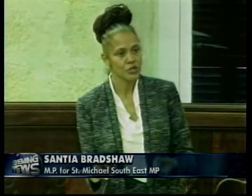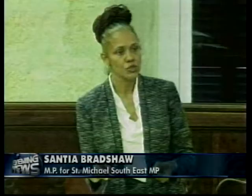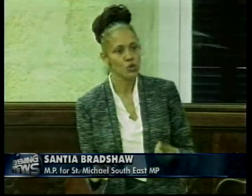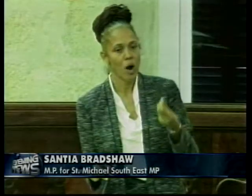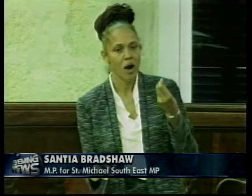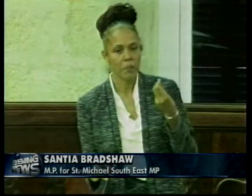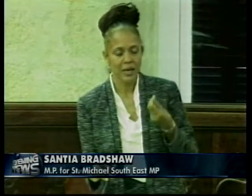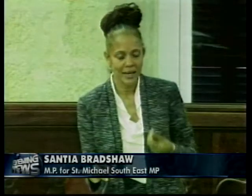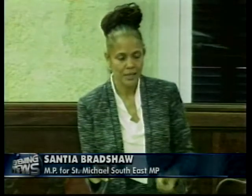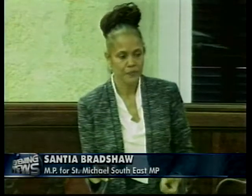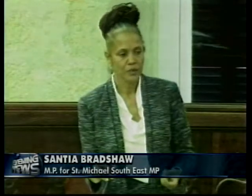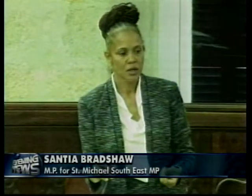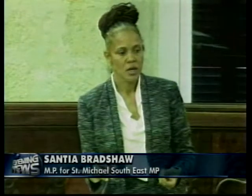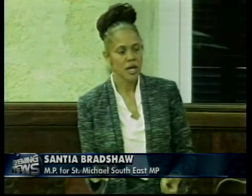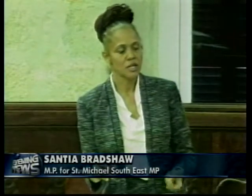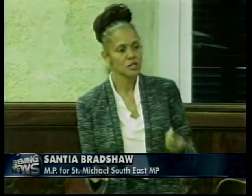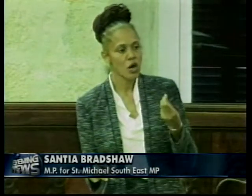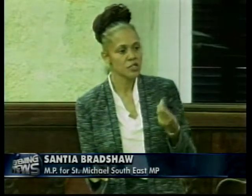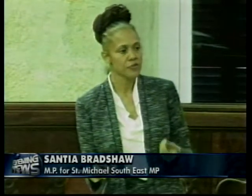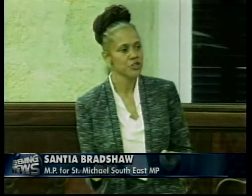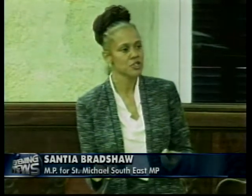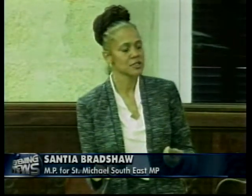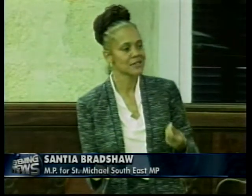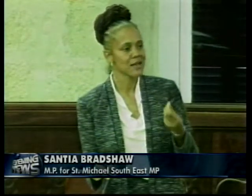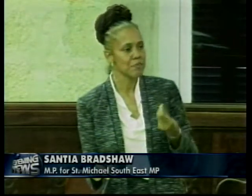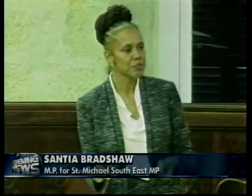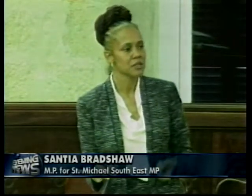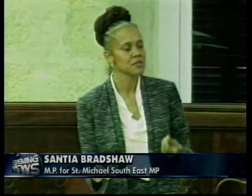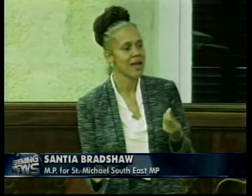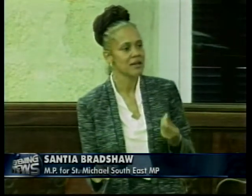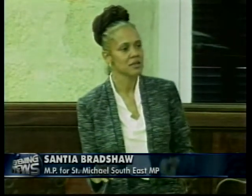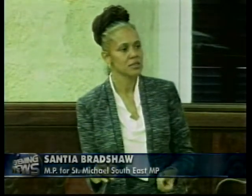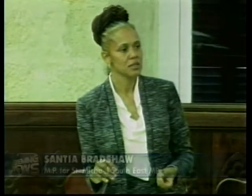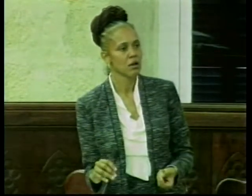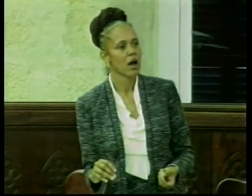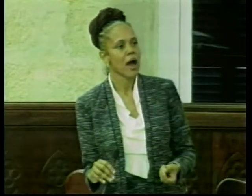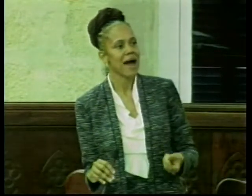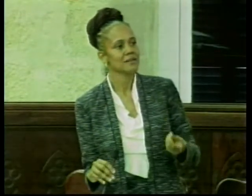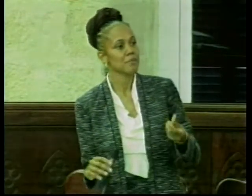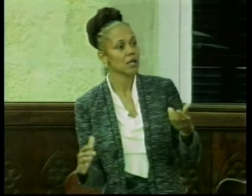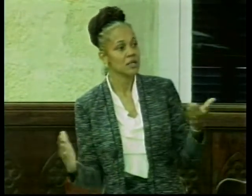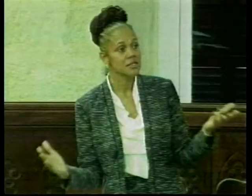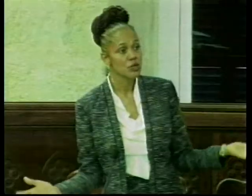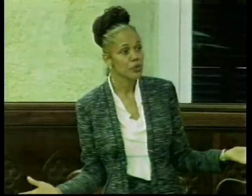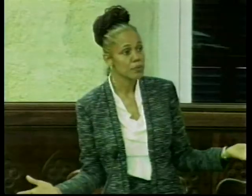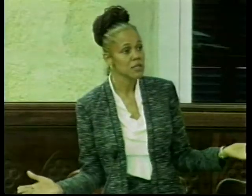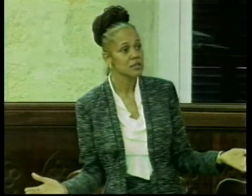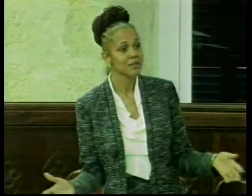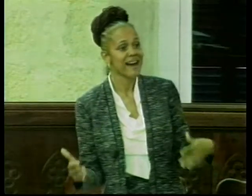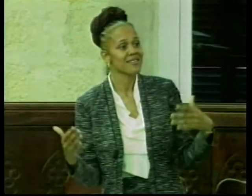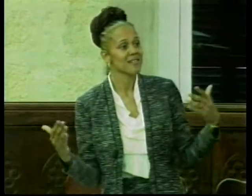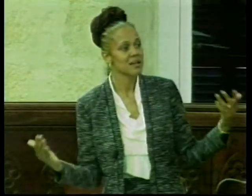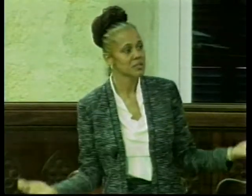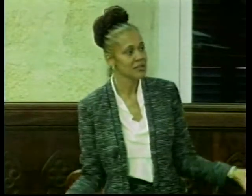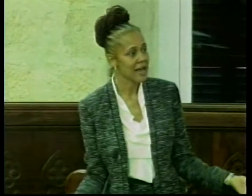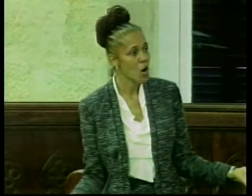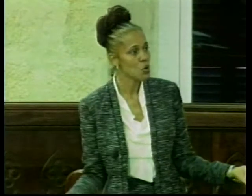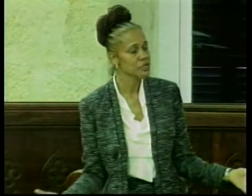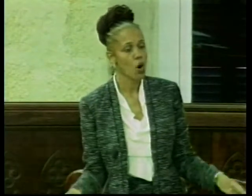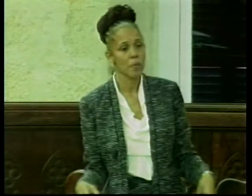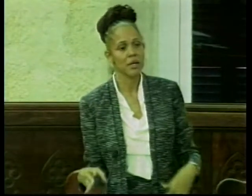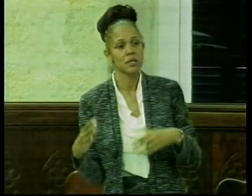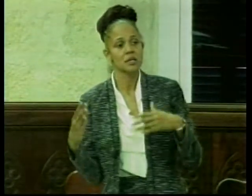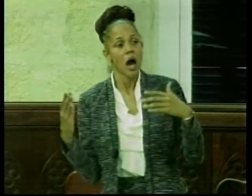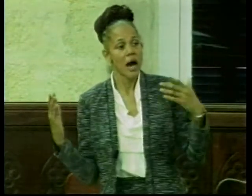persons who are applying. It is not sufficient to send people into NHC because they know the minister that they are able to get